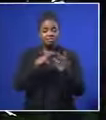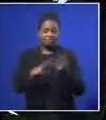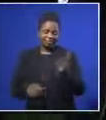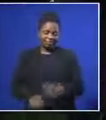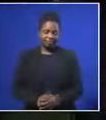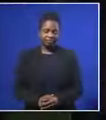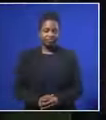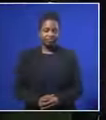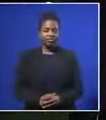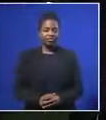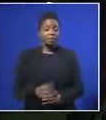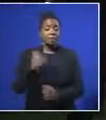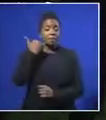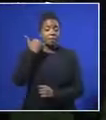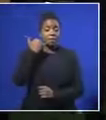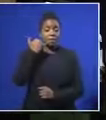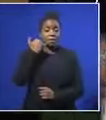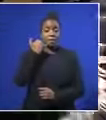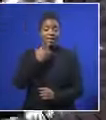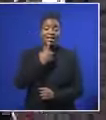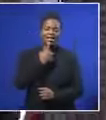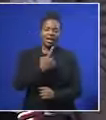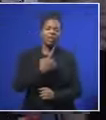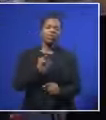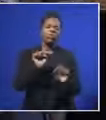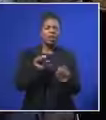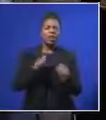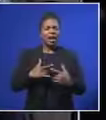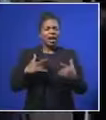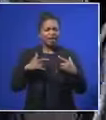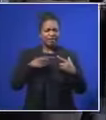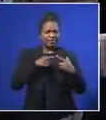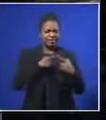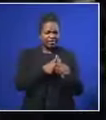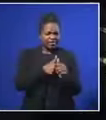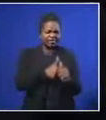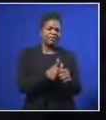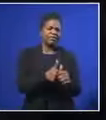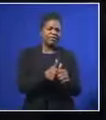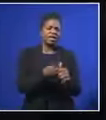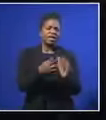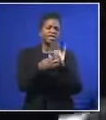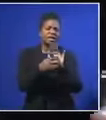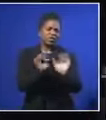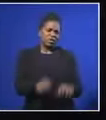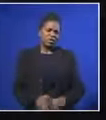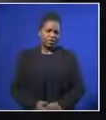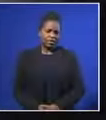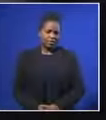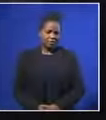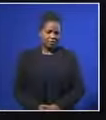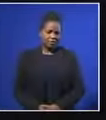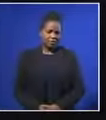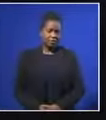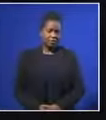President Tabo Mbeki says there are practical ways of living out what Madiba stood for. As you've heard, everybody says we